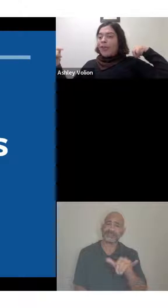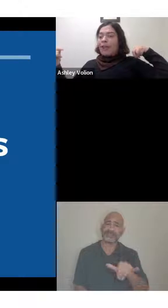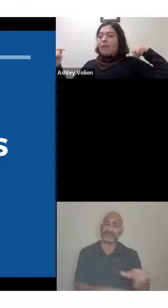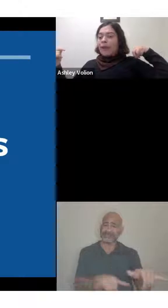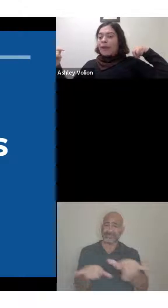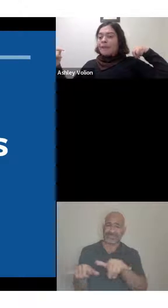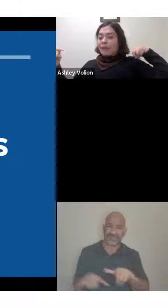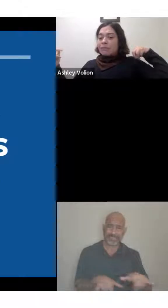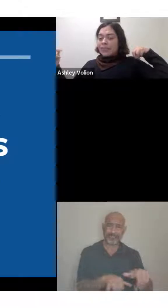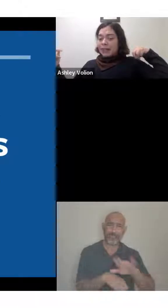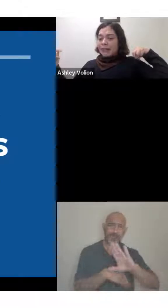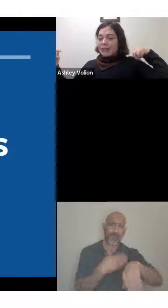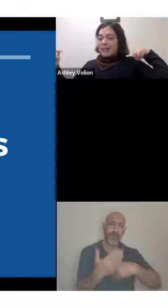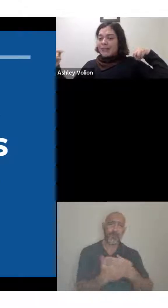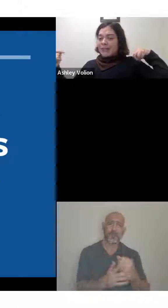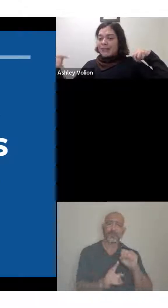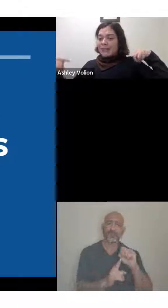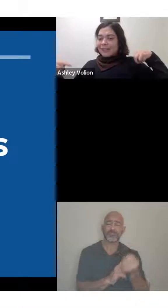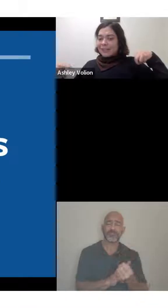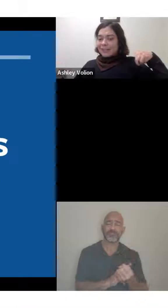and you can't make assumptions.